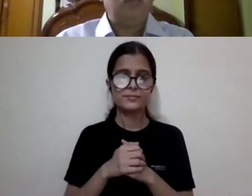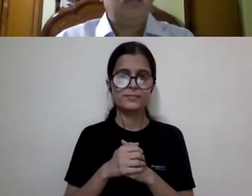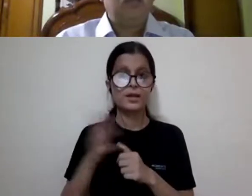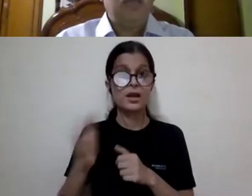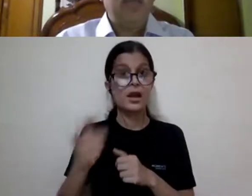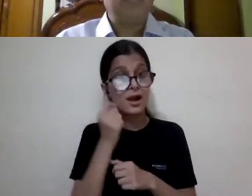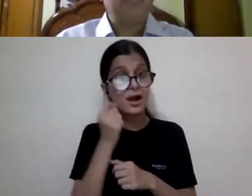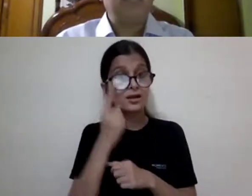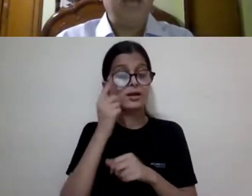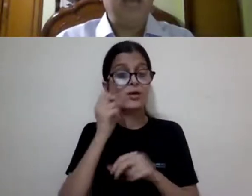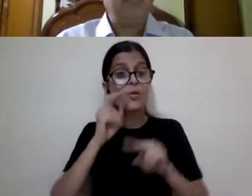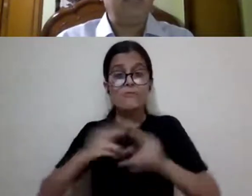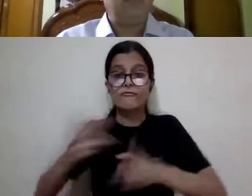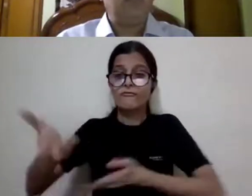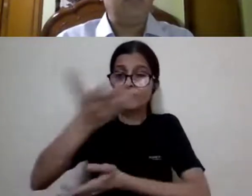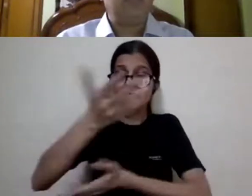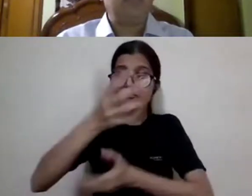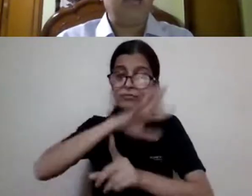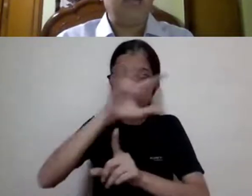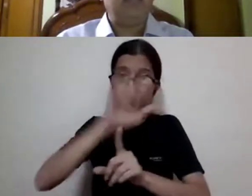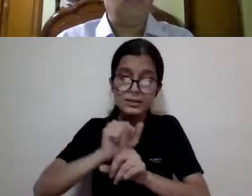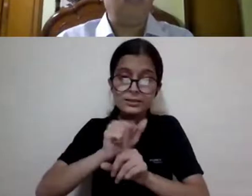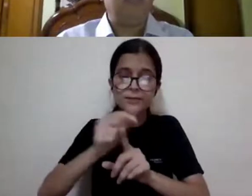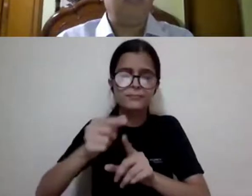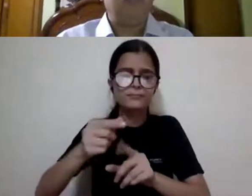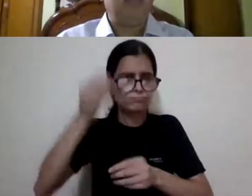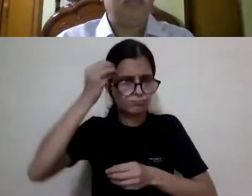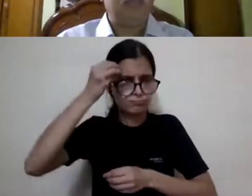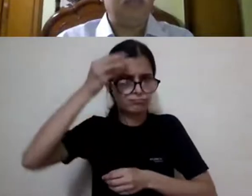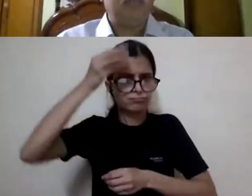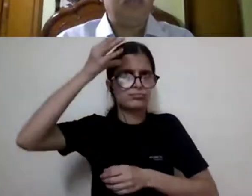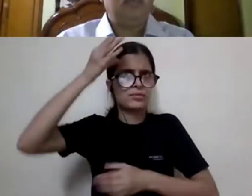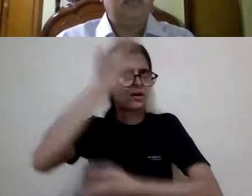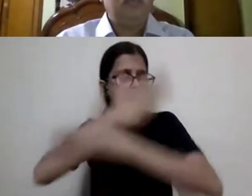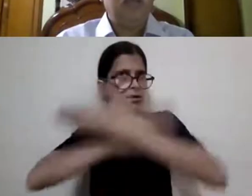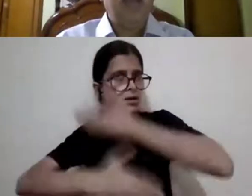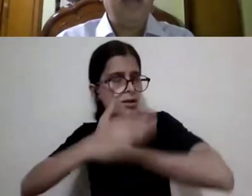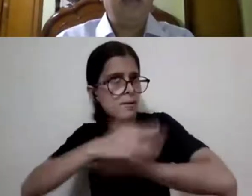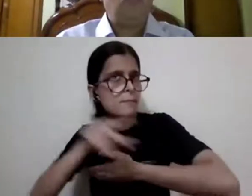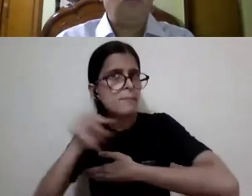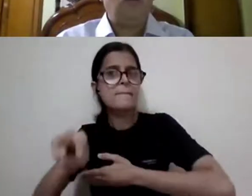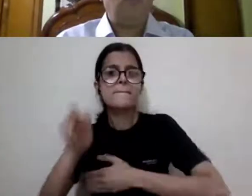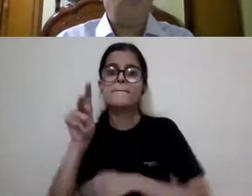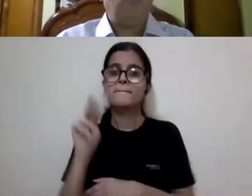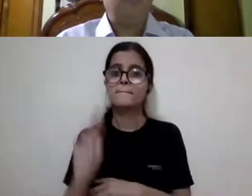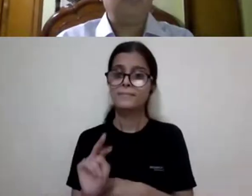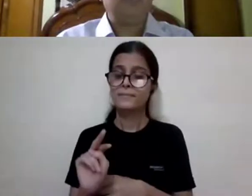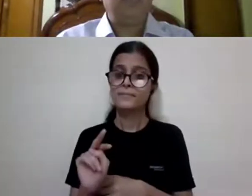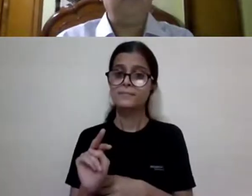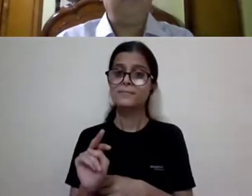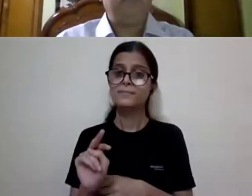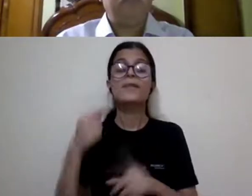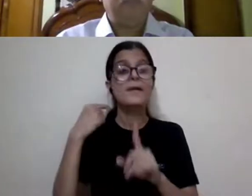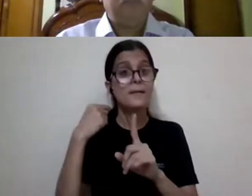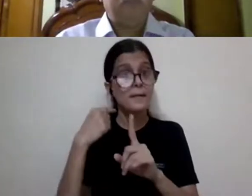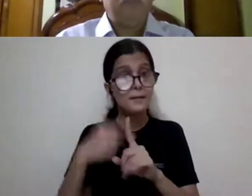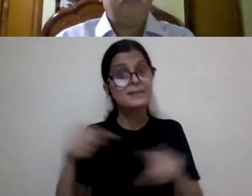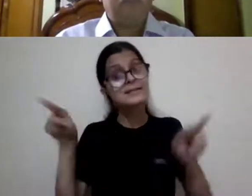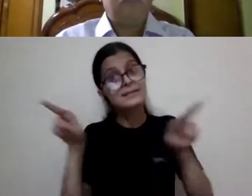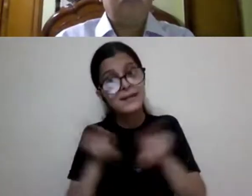has enhanced our understanding of disability. And on the same